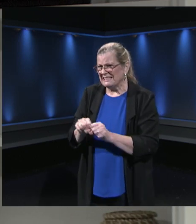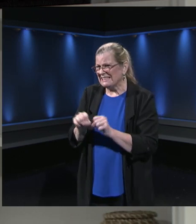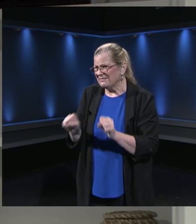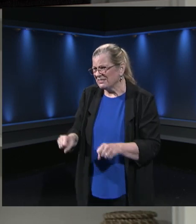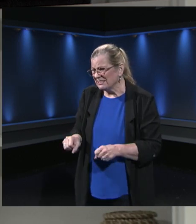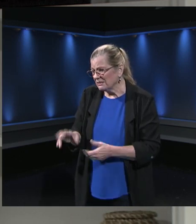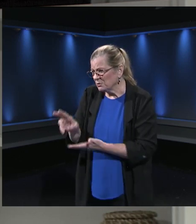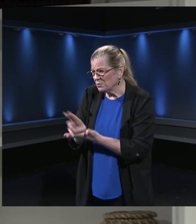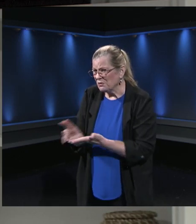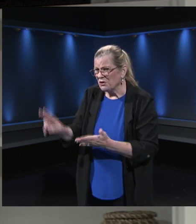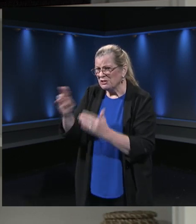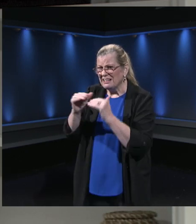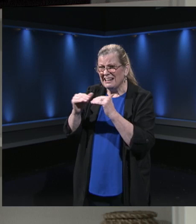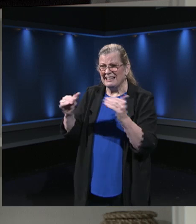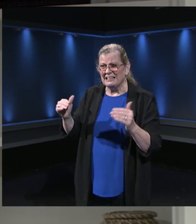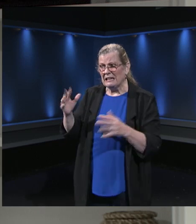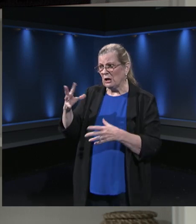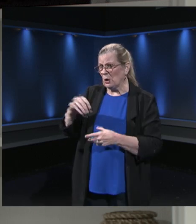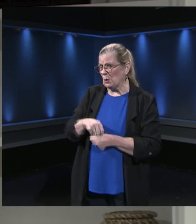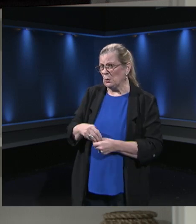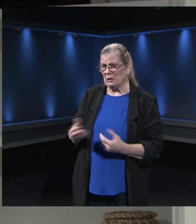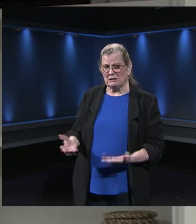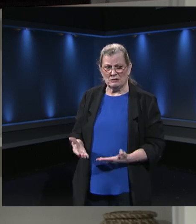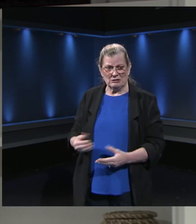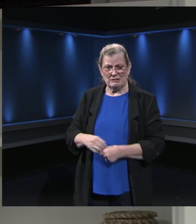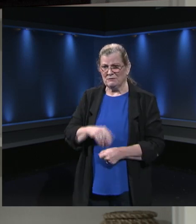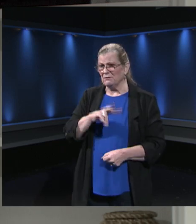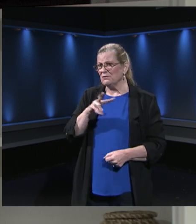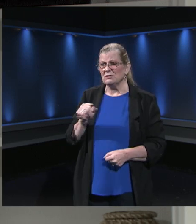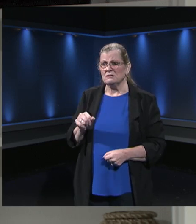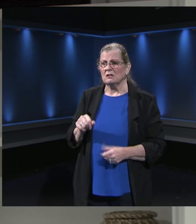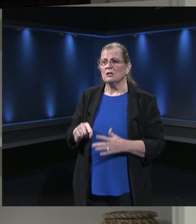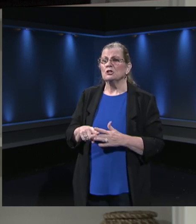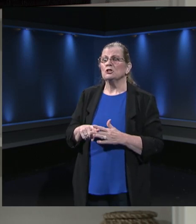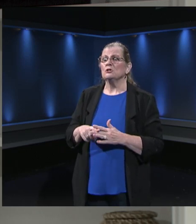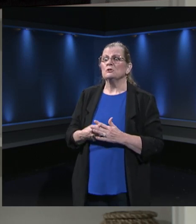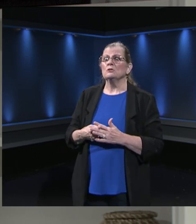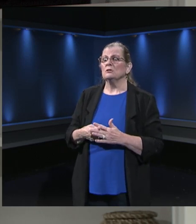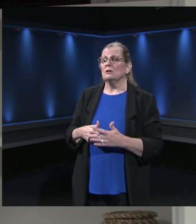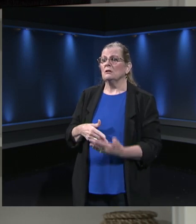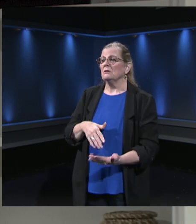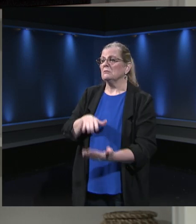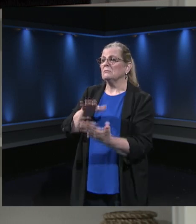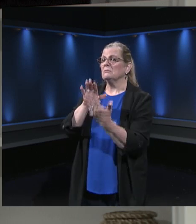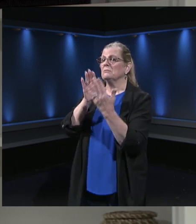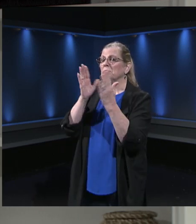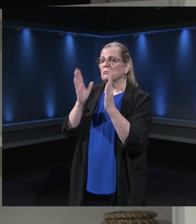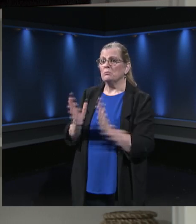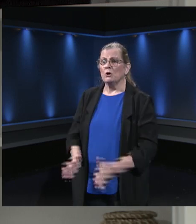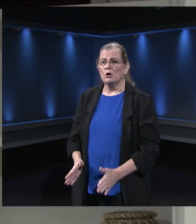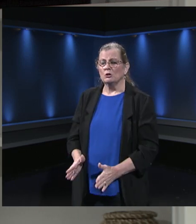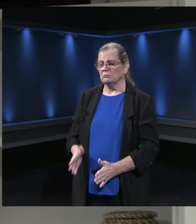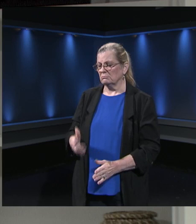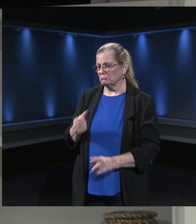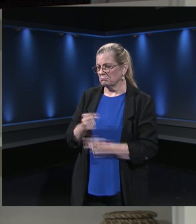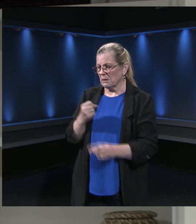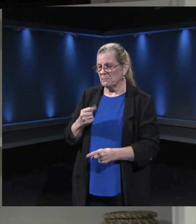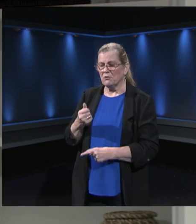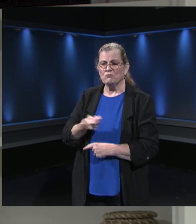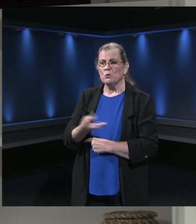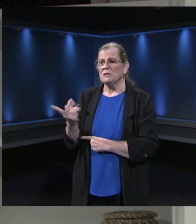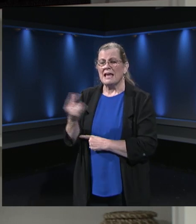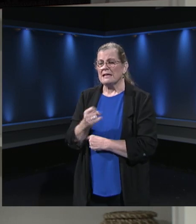here in our very own Commonwealth, to start in person and then to within days be returning virtually